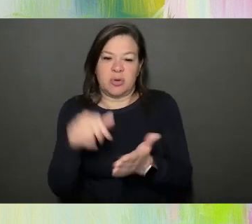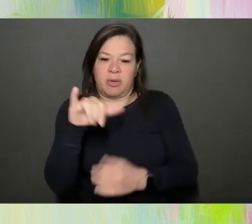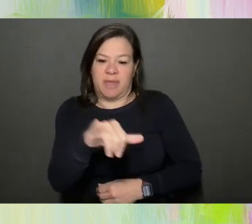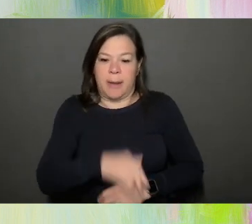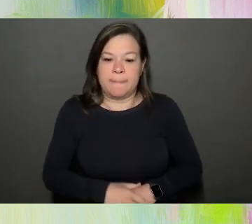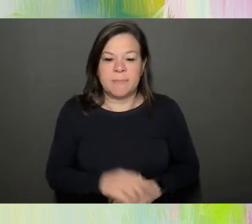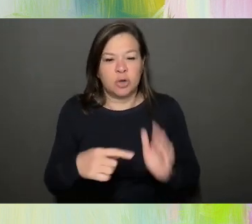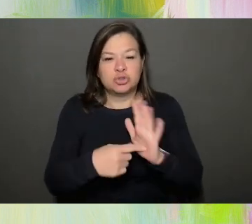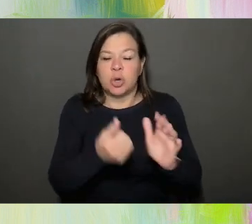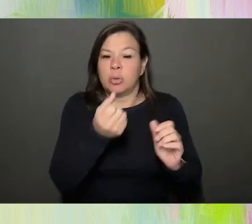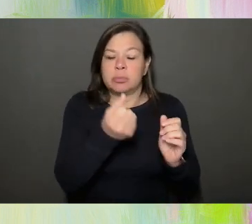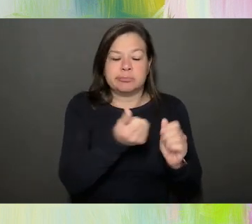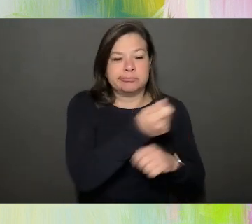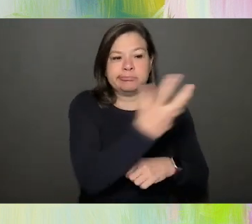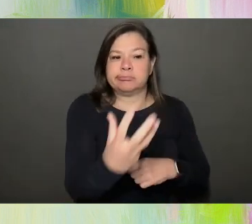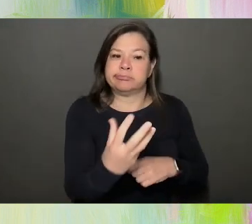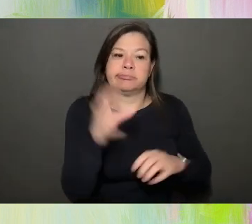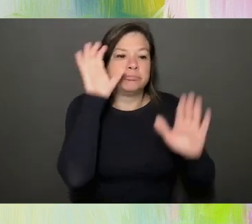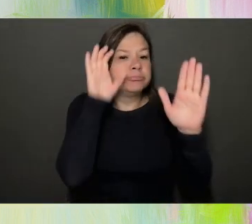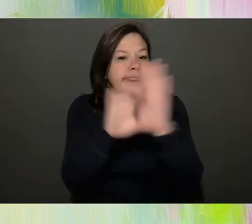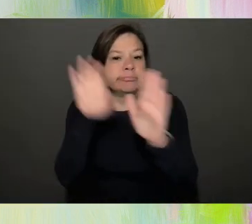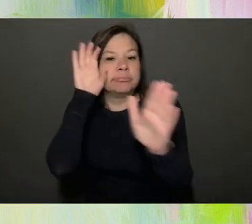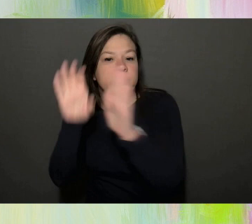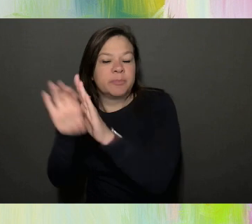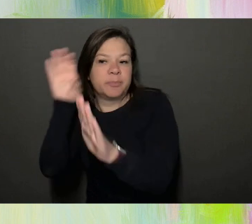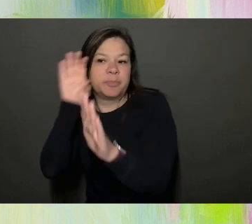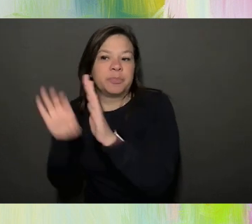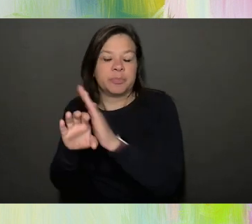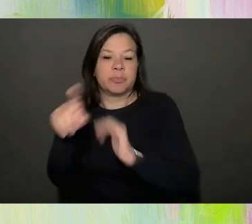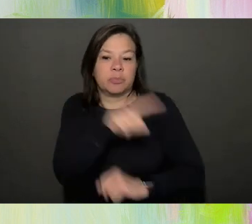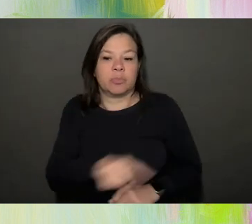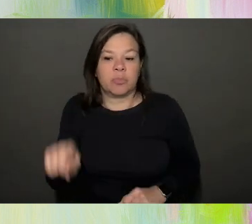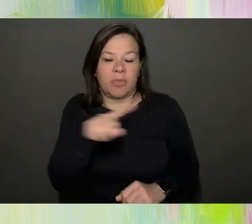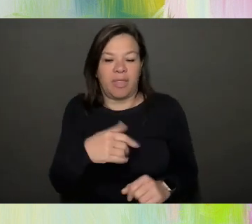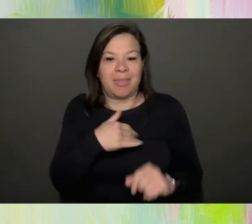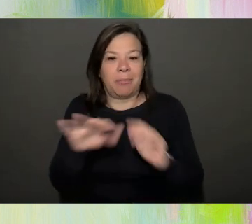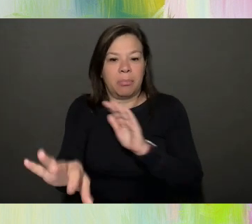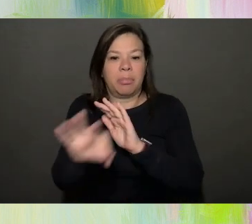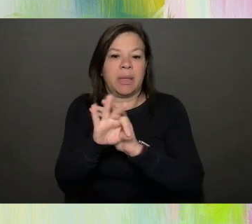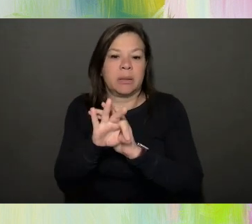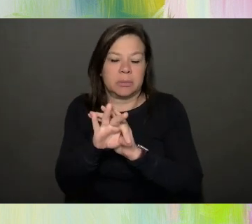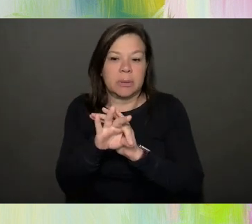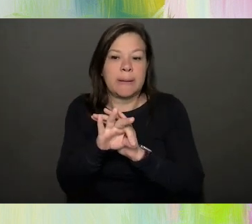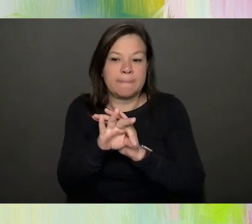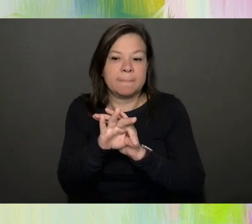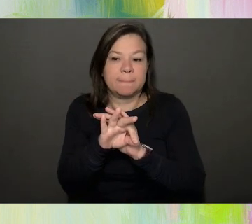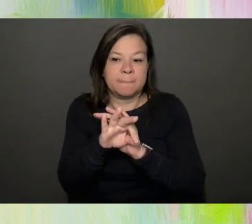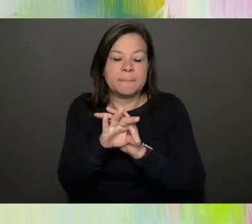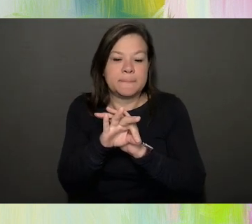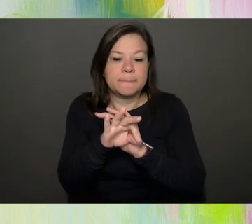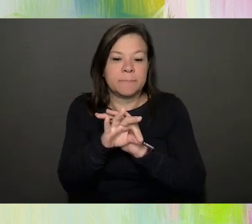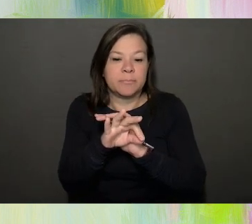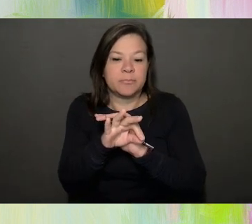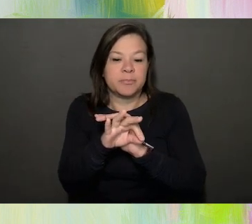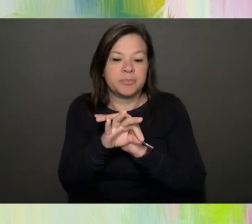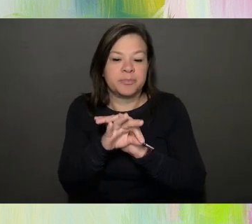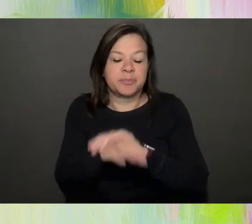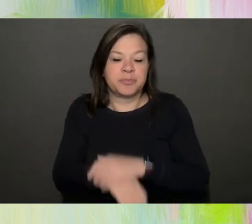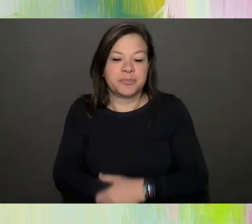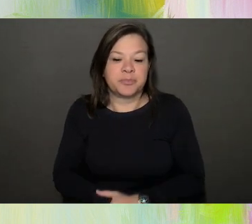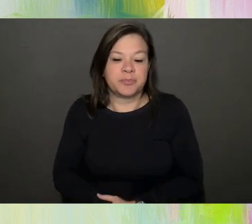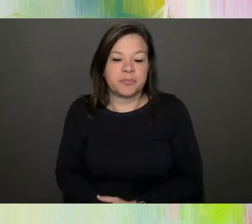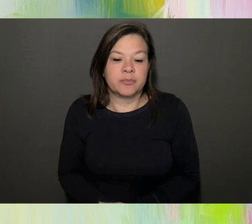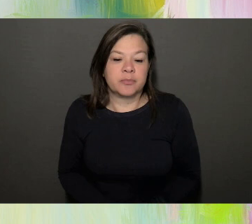bunch of pictures, uh, that they, they chose, uh, that were very, uh, you know,